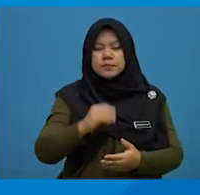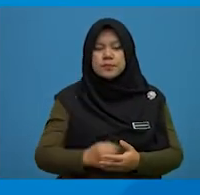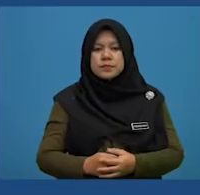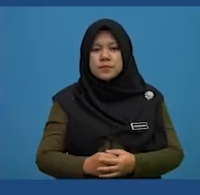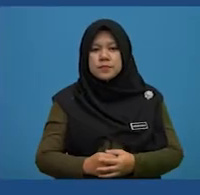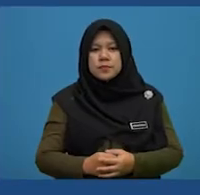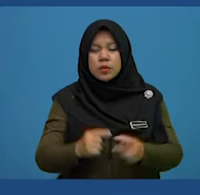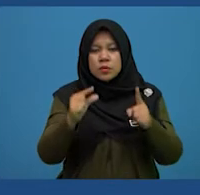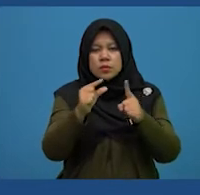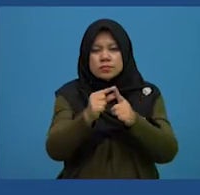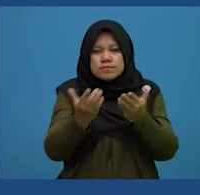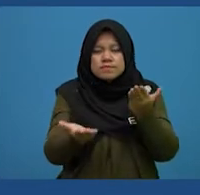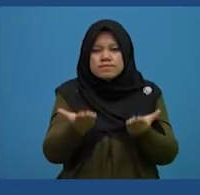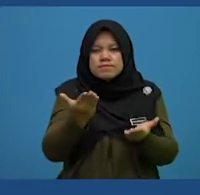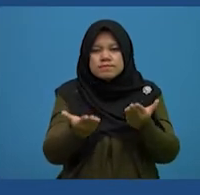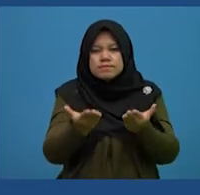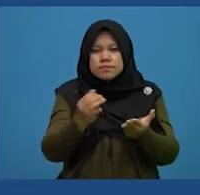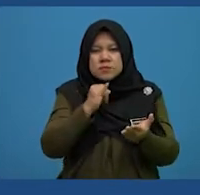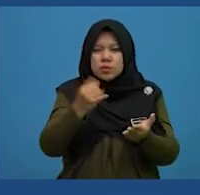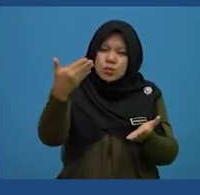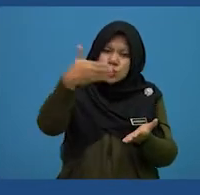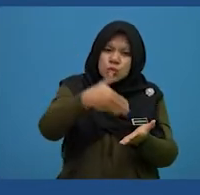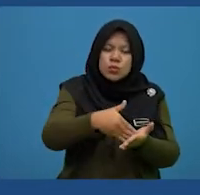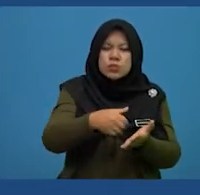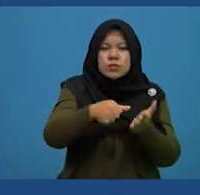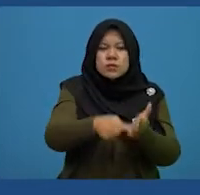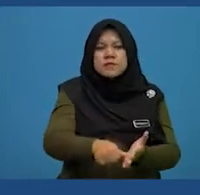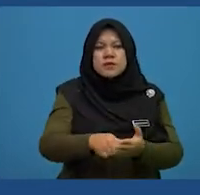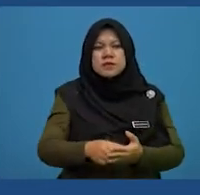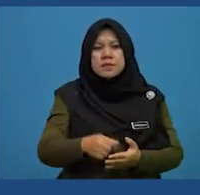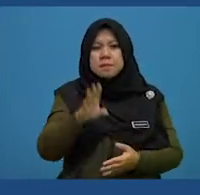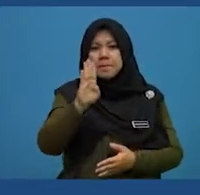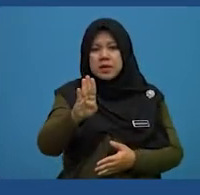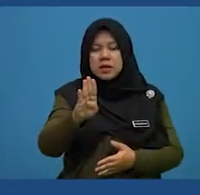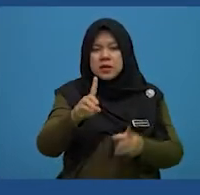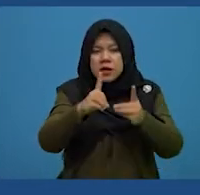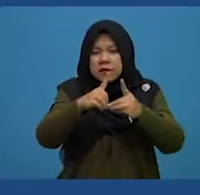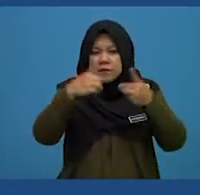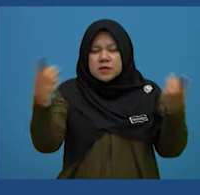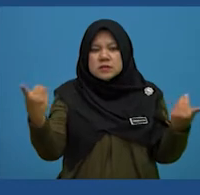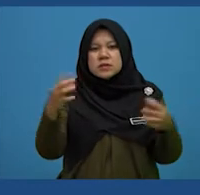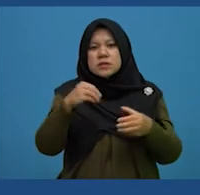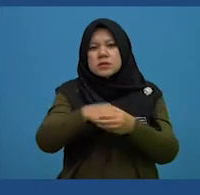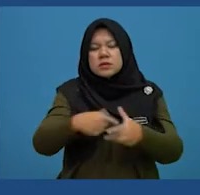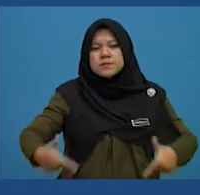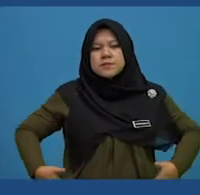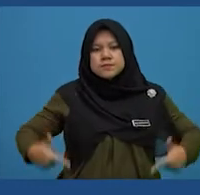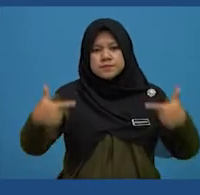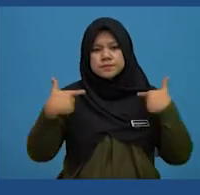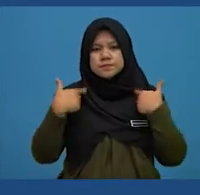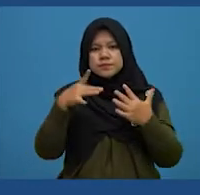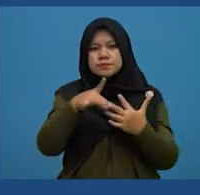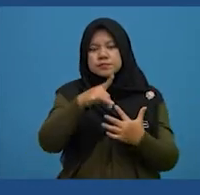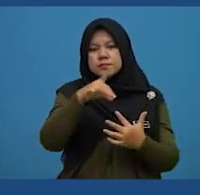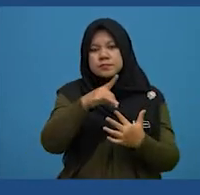The word perhaps is repeated to emphasise B. Diversity in life